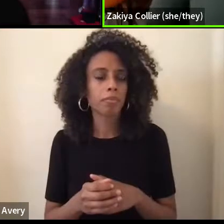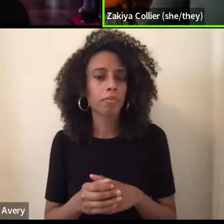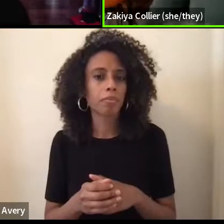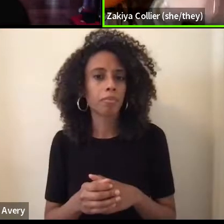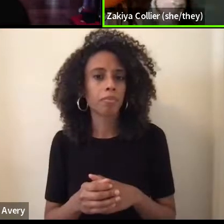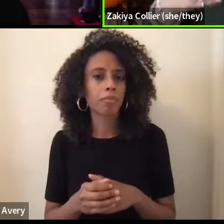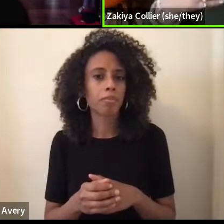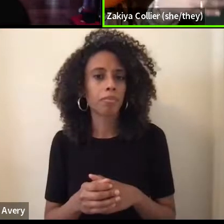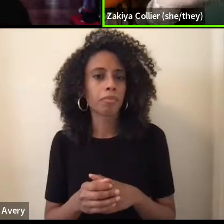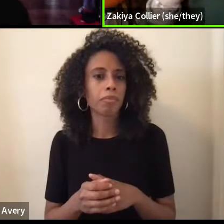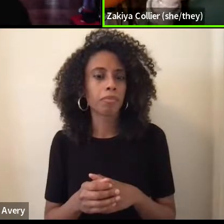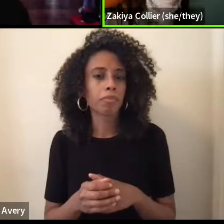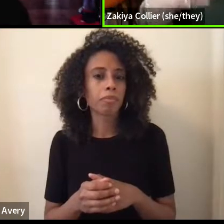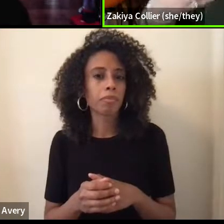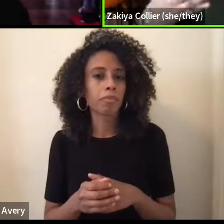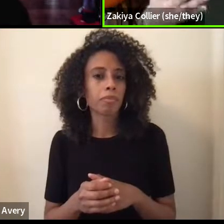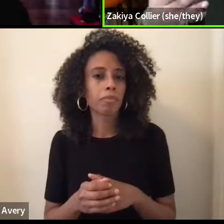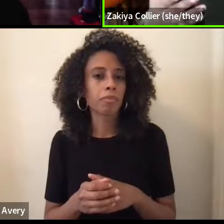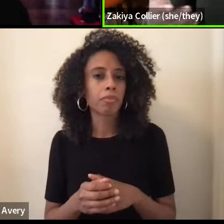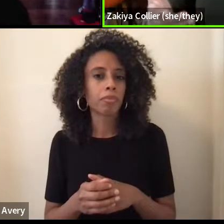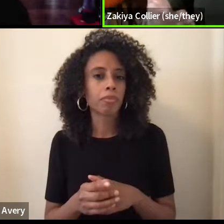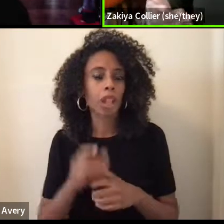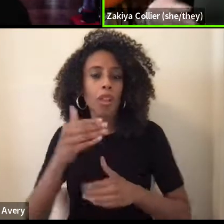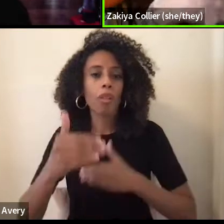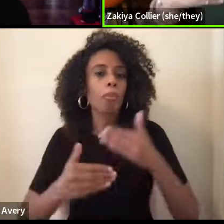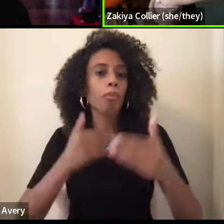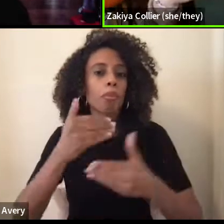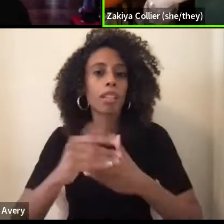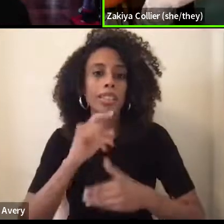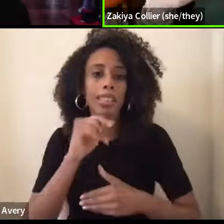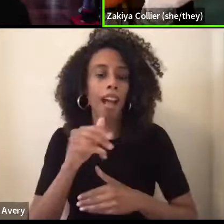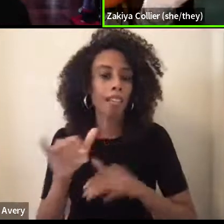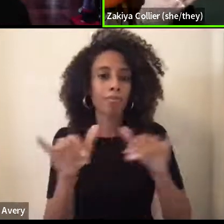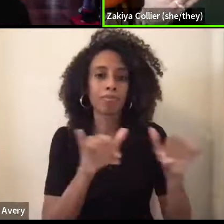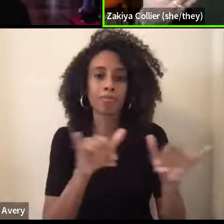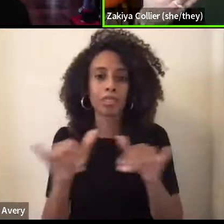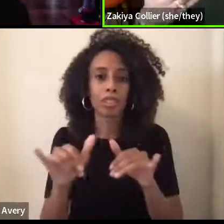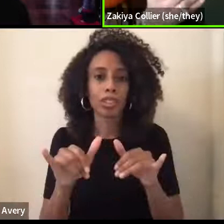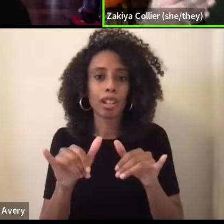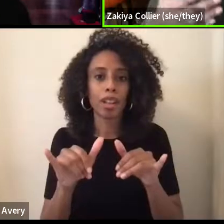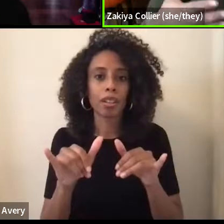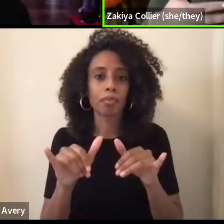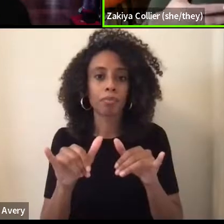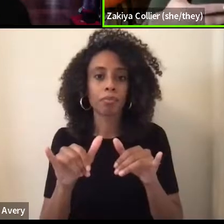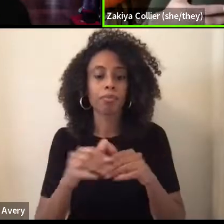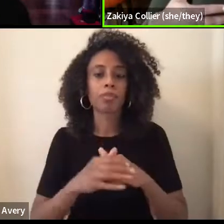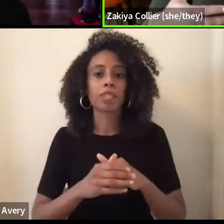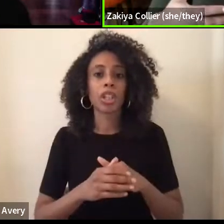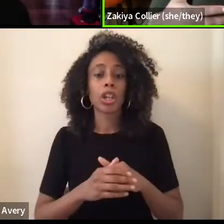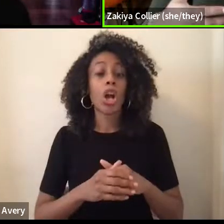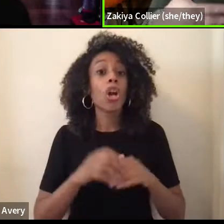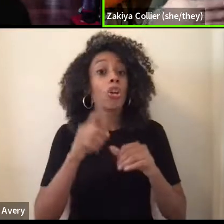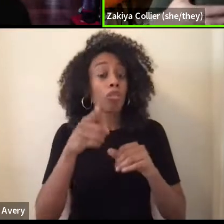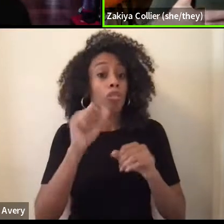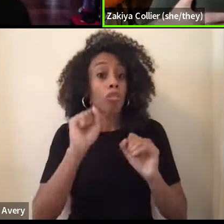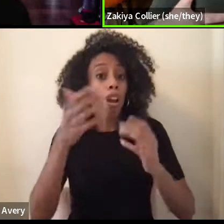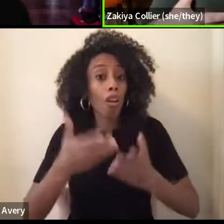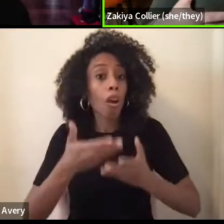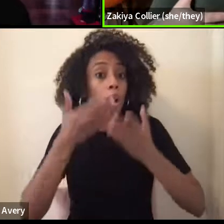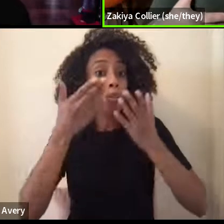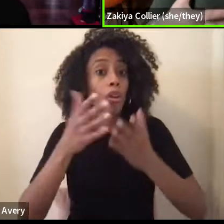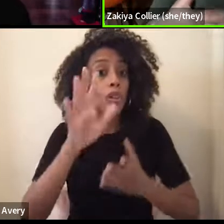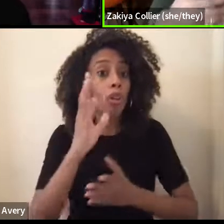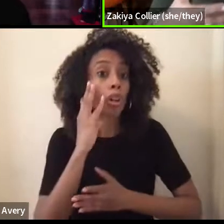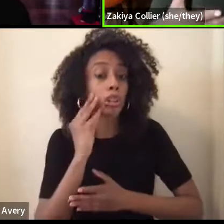there, there isn't the same, the process just isn't the same. Like you can provide your counter story, but you're also,